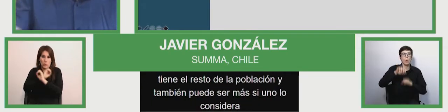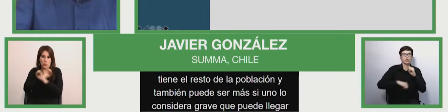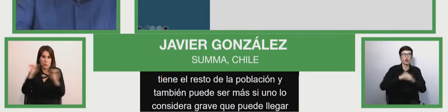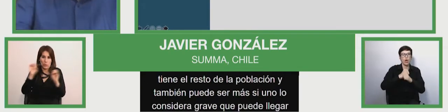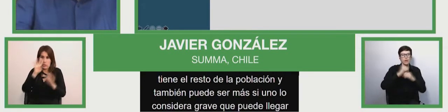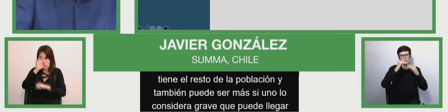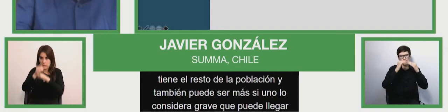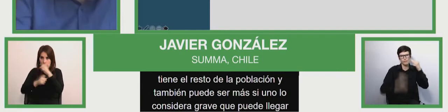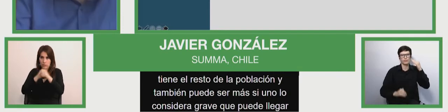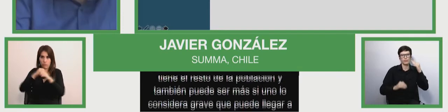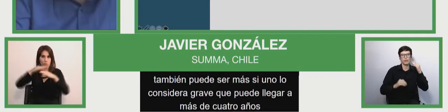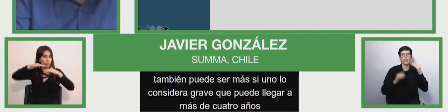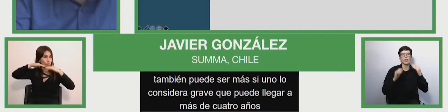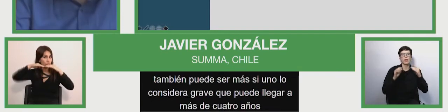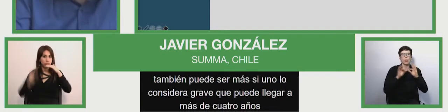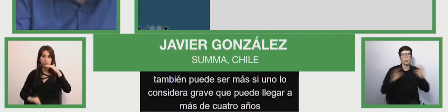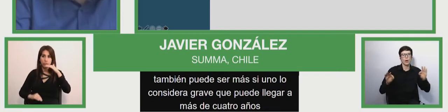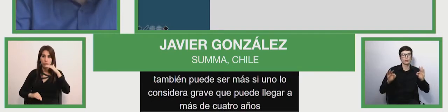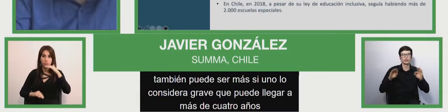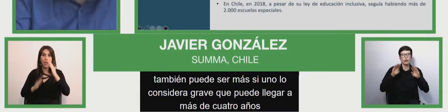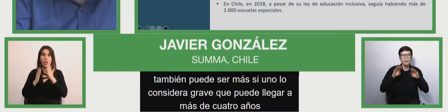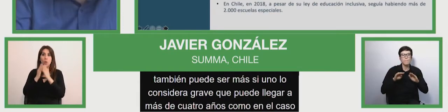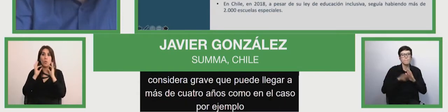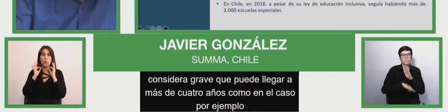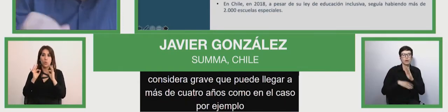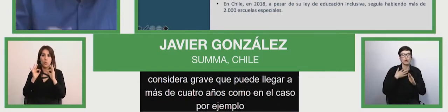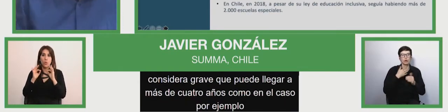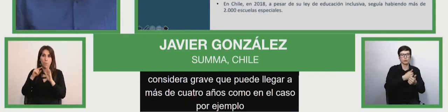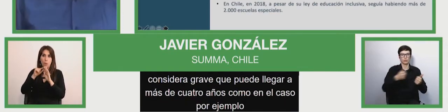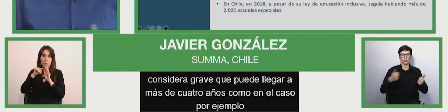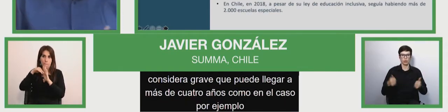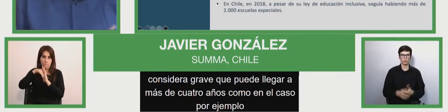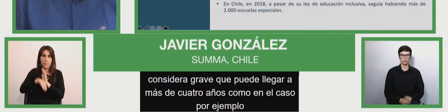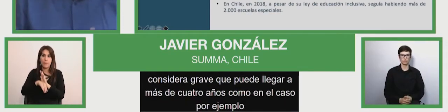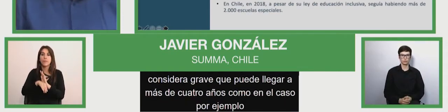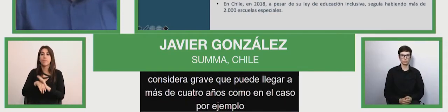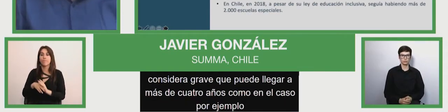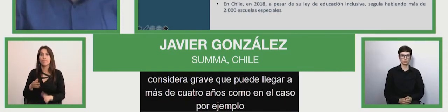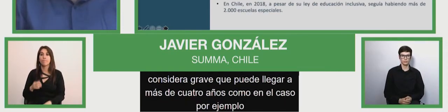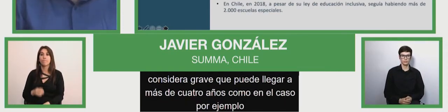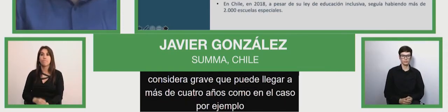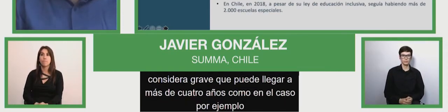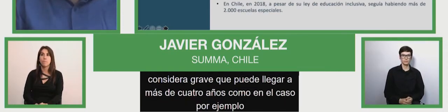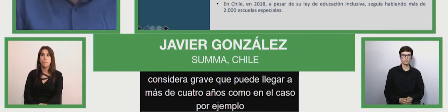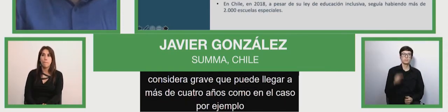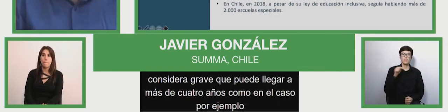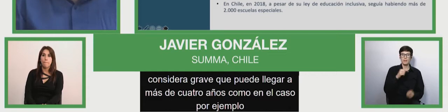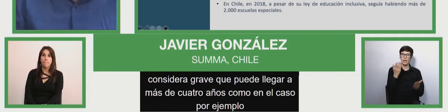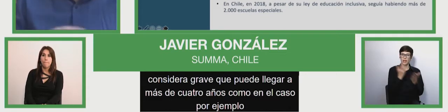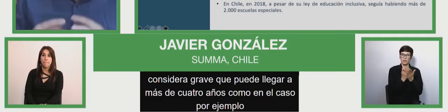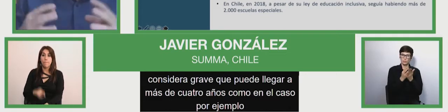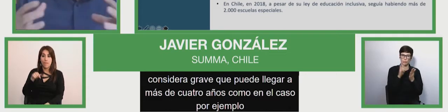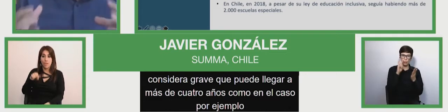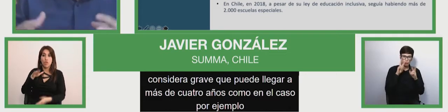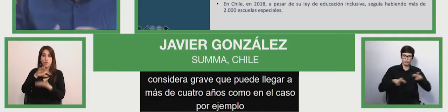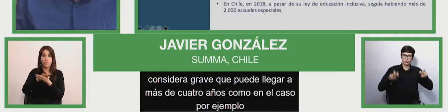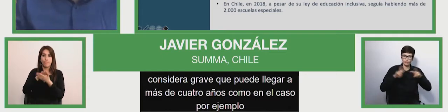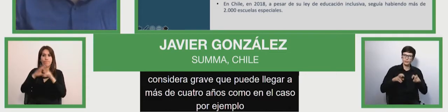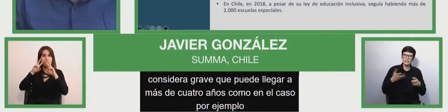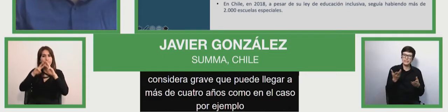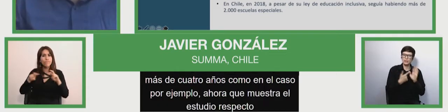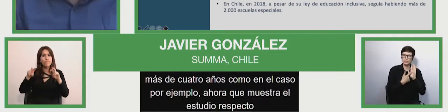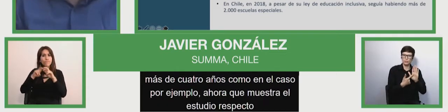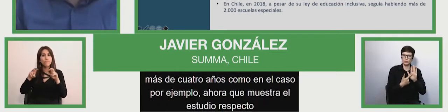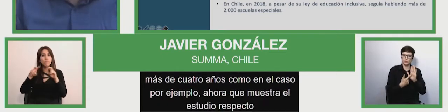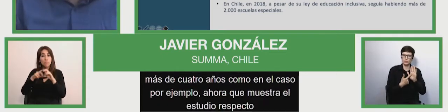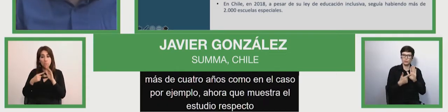in education, years of education. And here I'm going to send in some of my, one of the